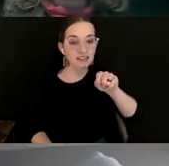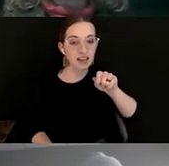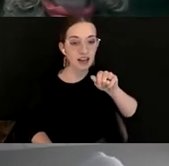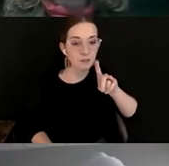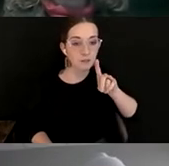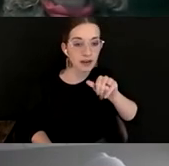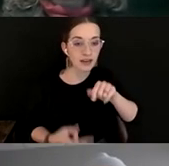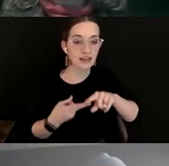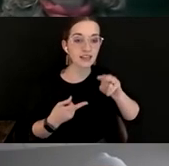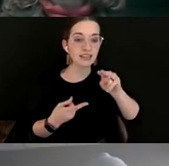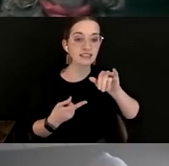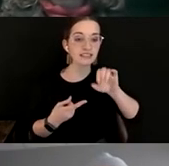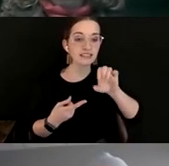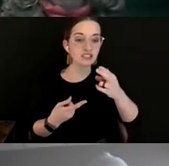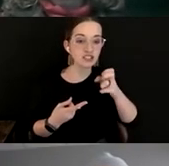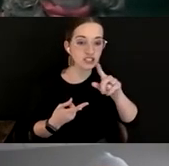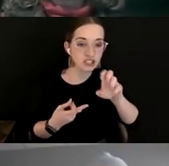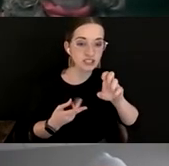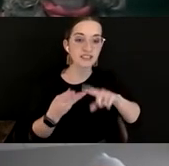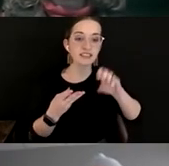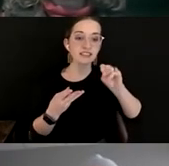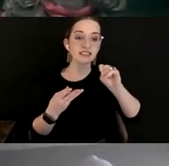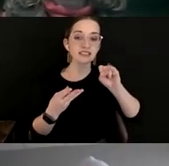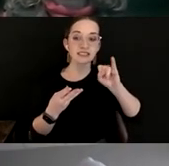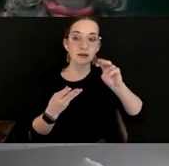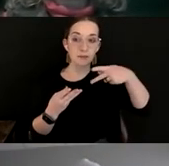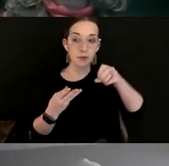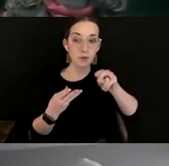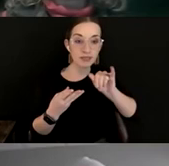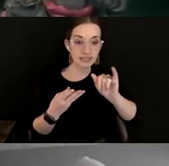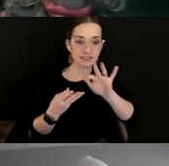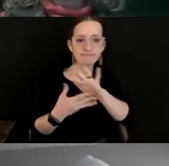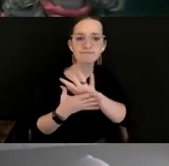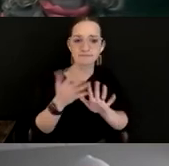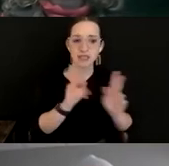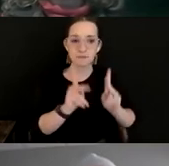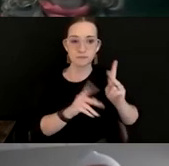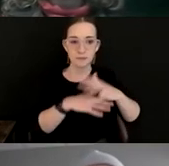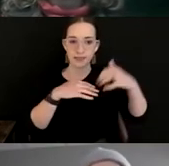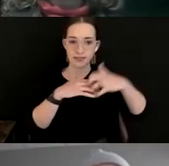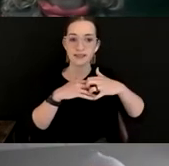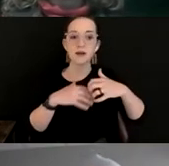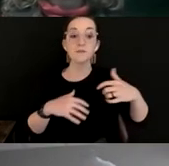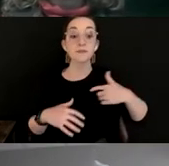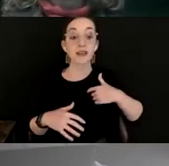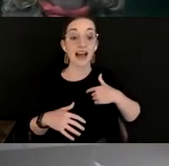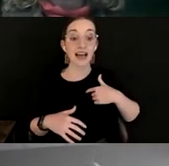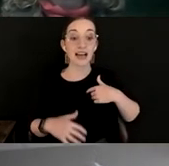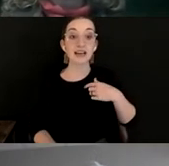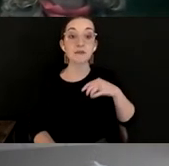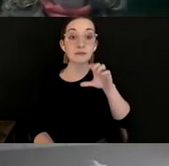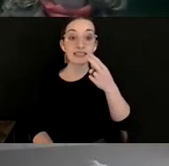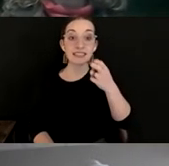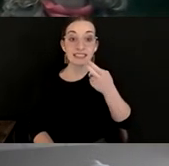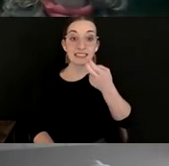Saponi, Shikori, and Sissipaha peoples. I use he-him pronouns. I'm an older white male with graying hair,